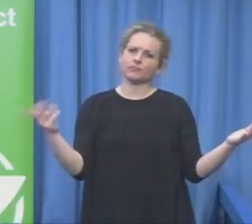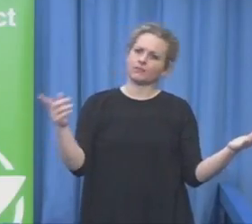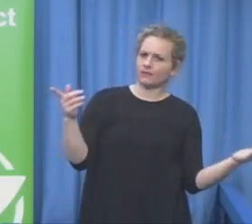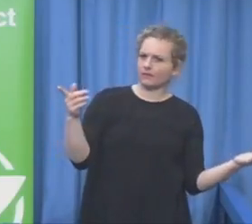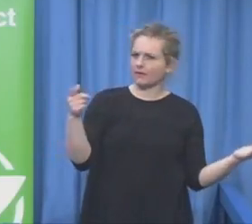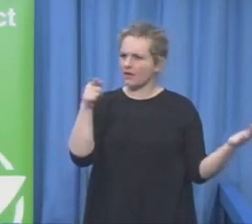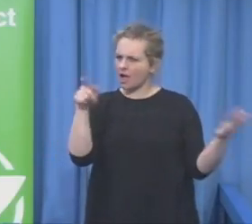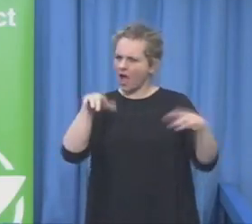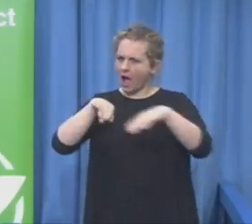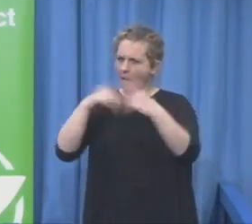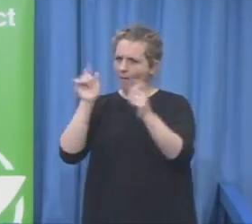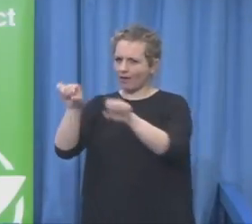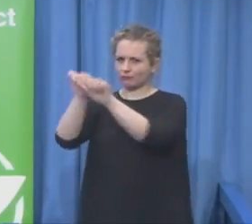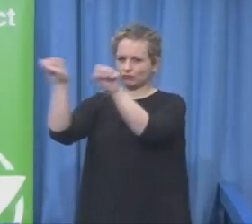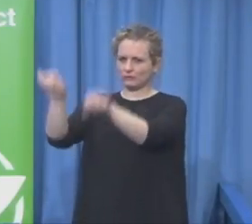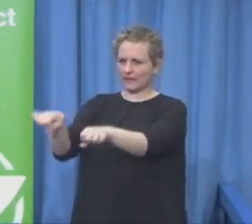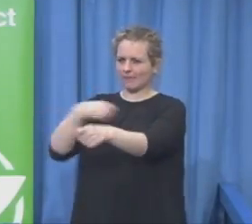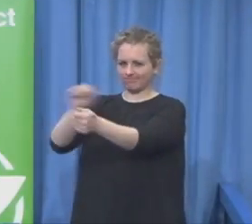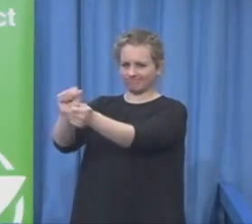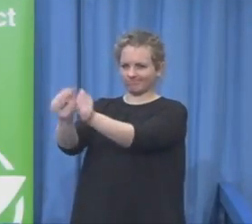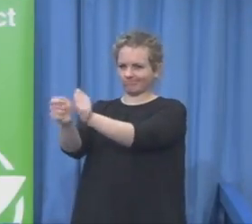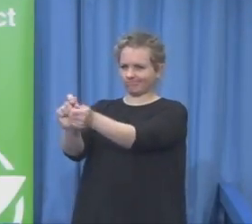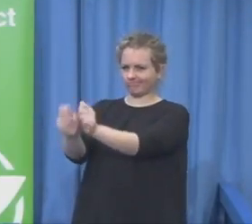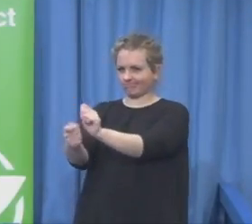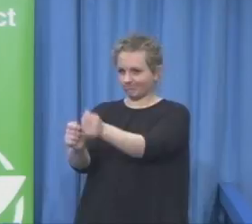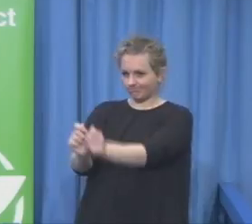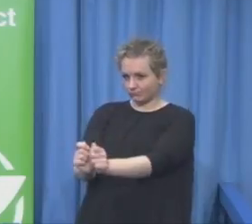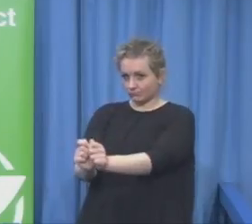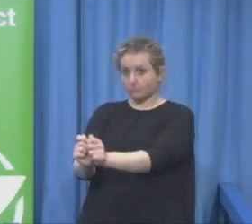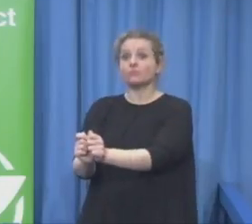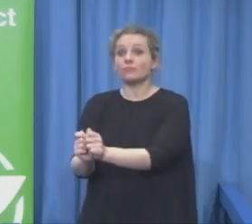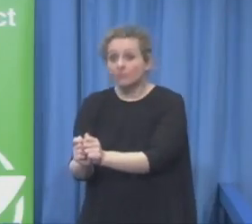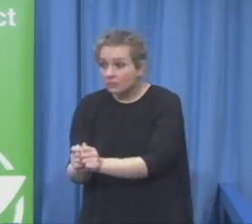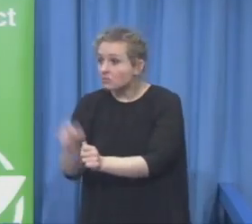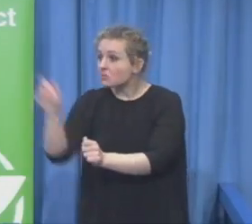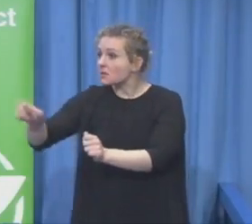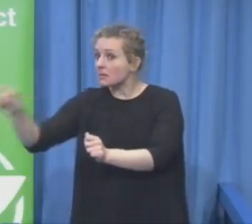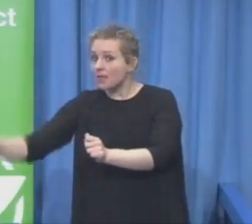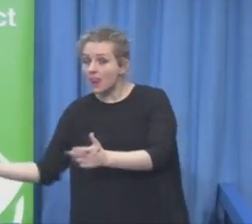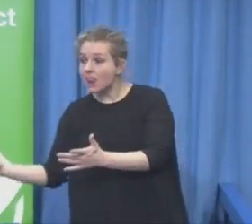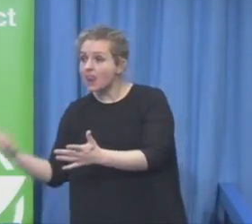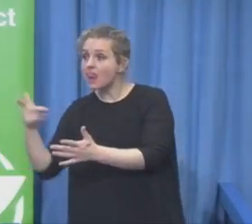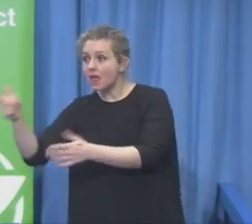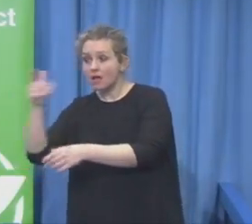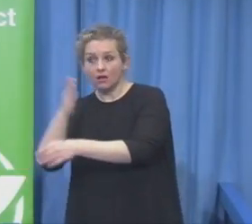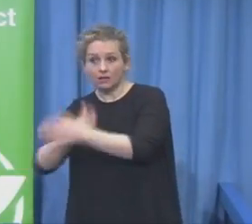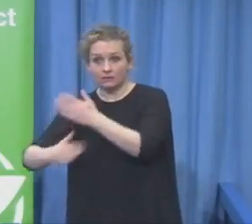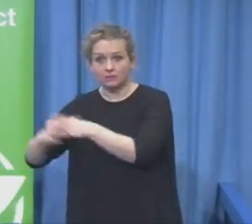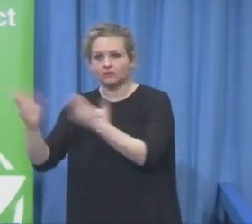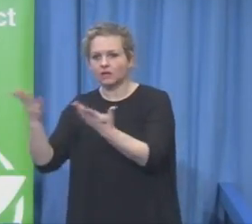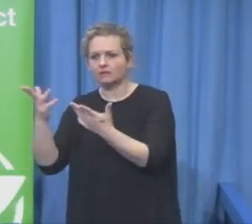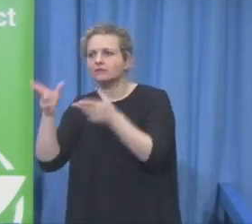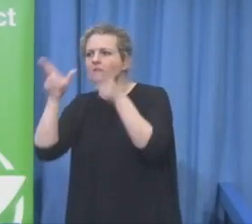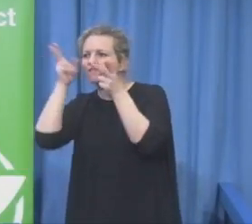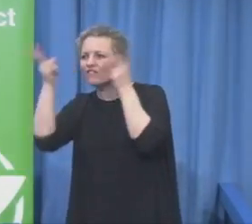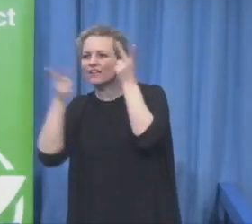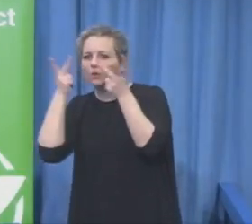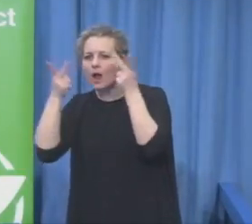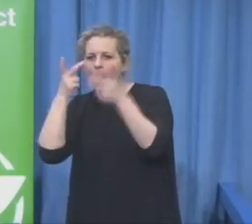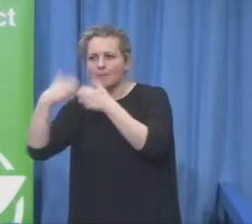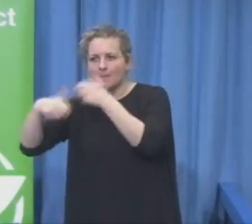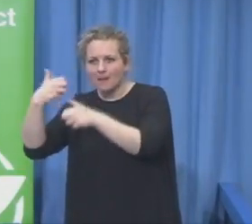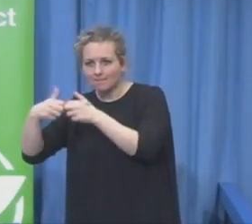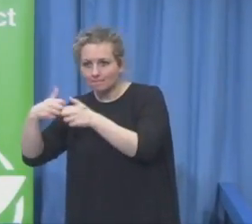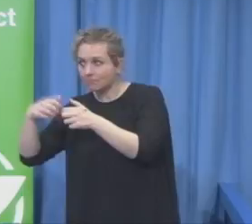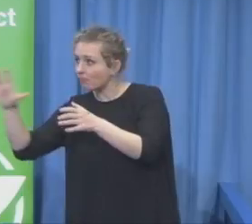in our communities? And then, as has been said in a number of our workshops over the last couple of days, and we